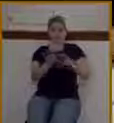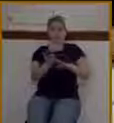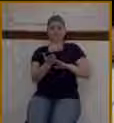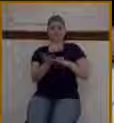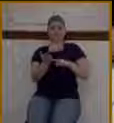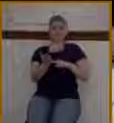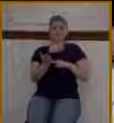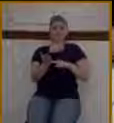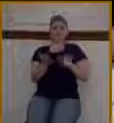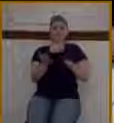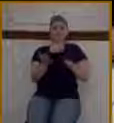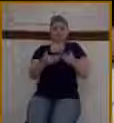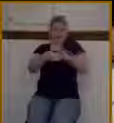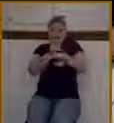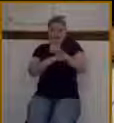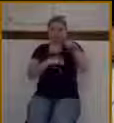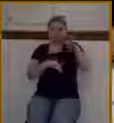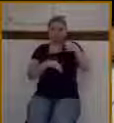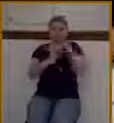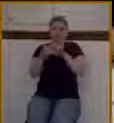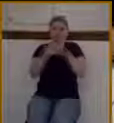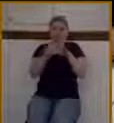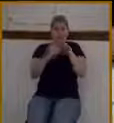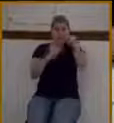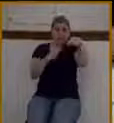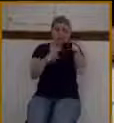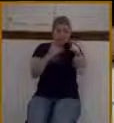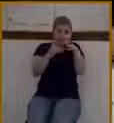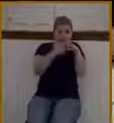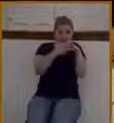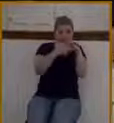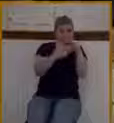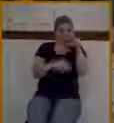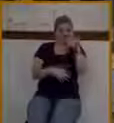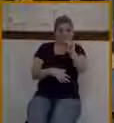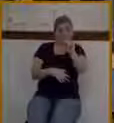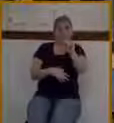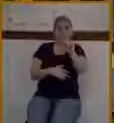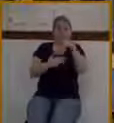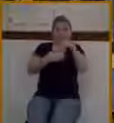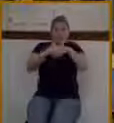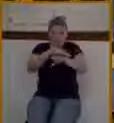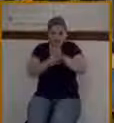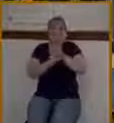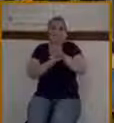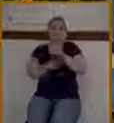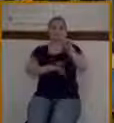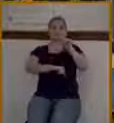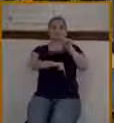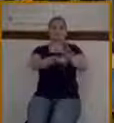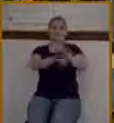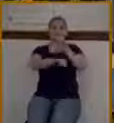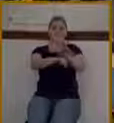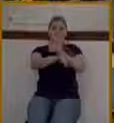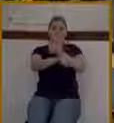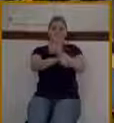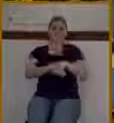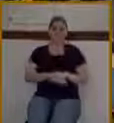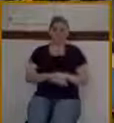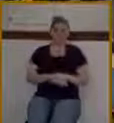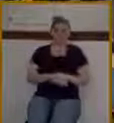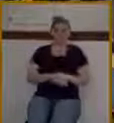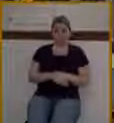into Jerusalem, he didn't just enter into the city of Jerusalem, but he went all the way into the temple.